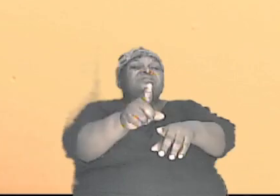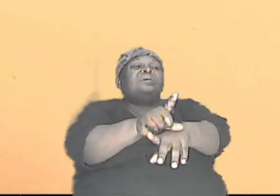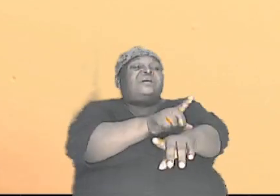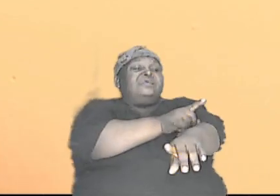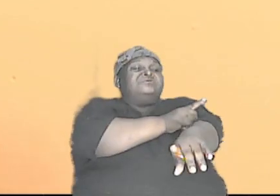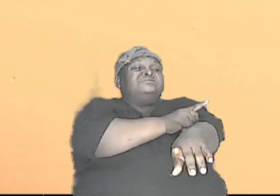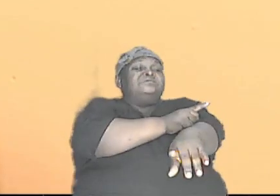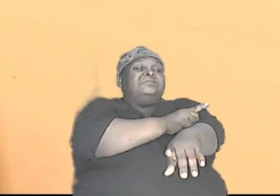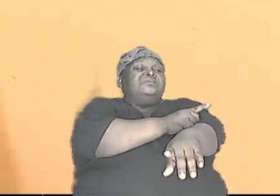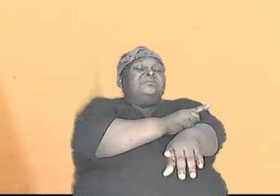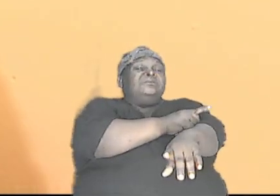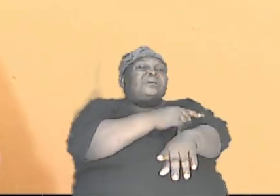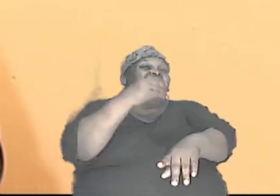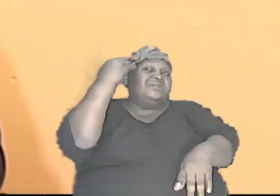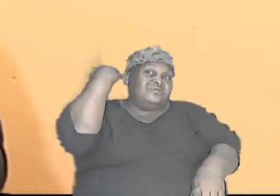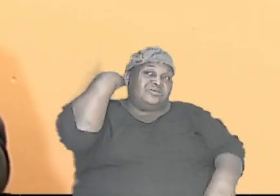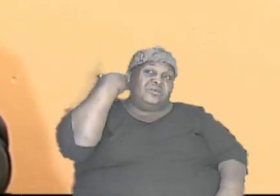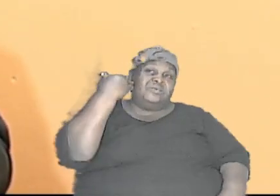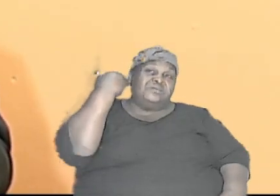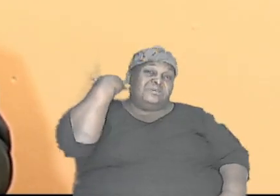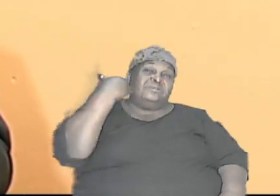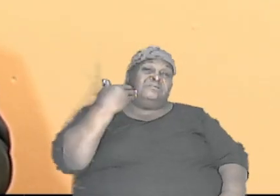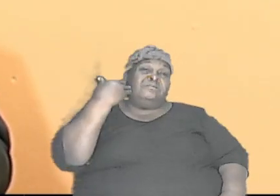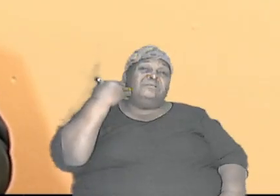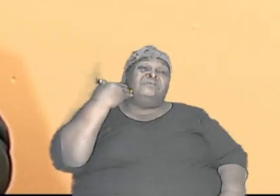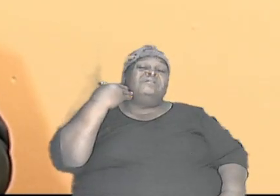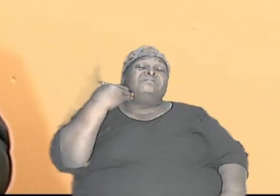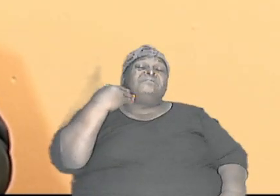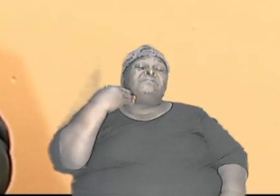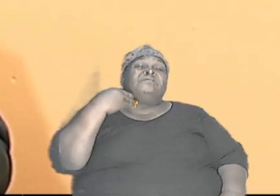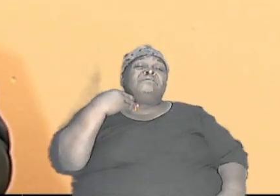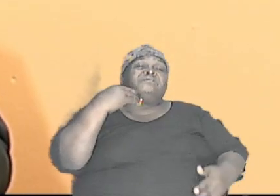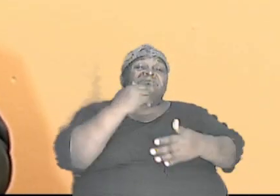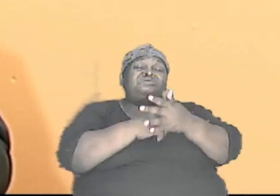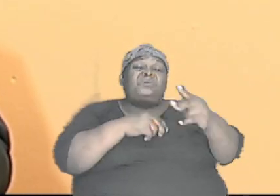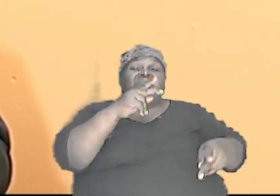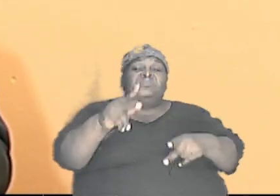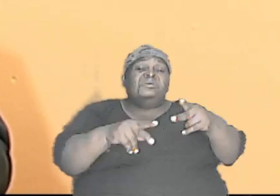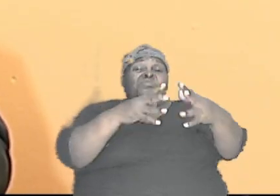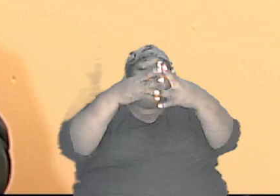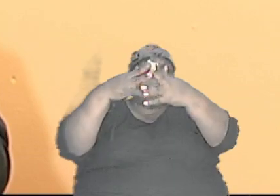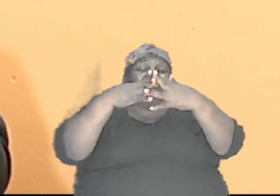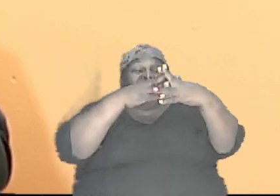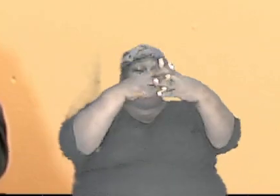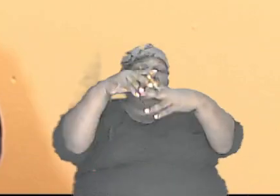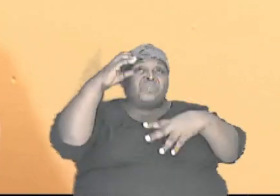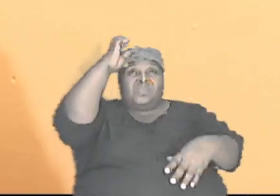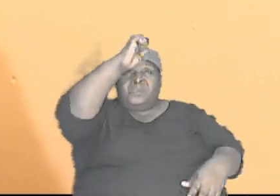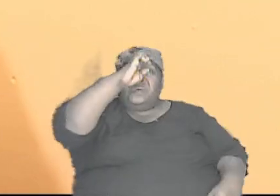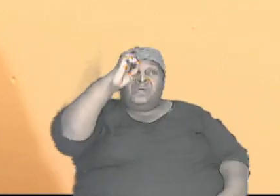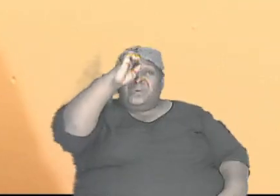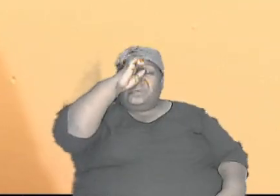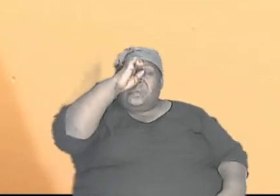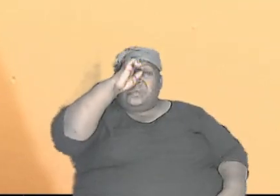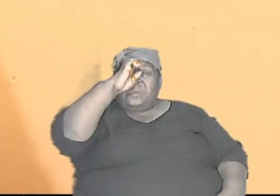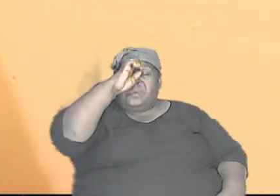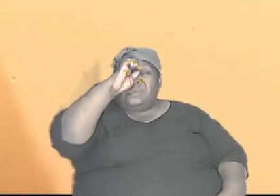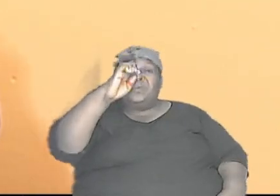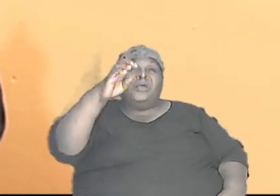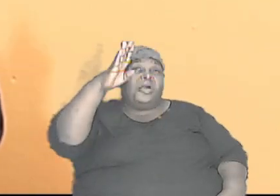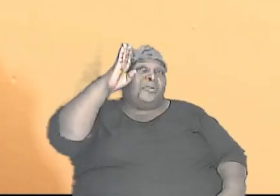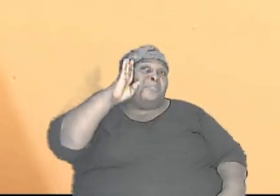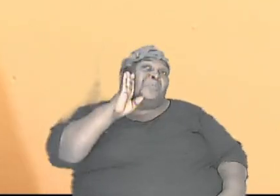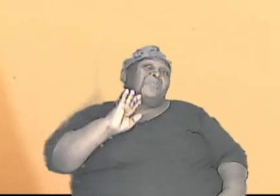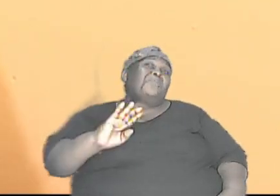short hair and some folks in the Americas and Europe they are light brown skin